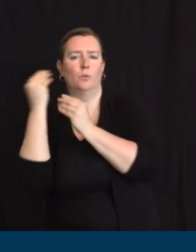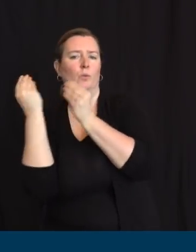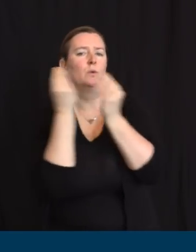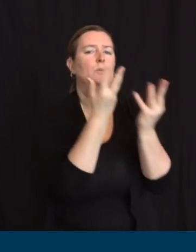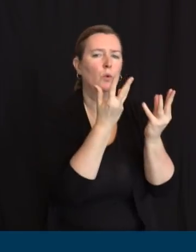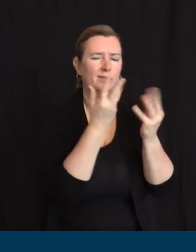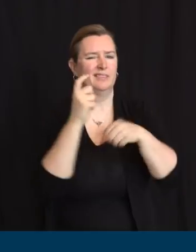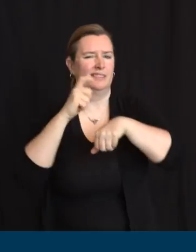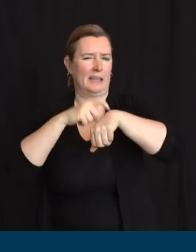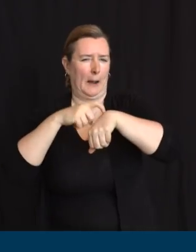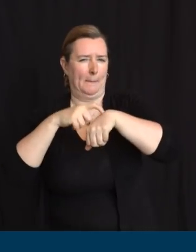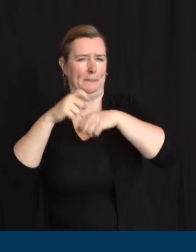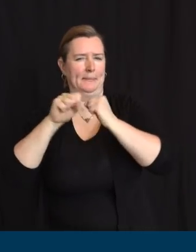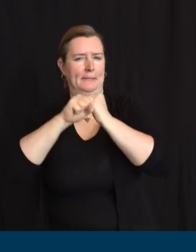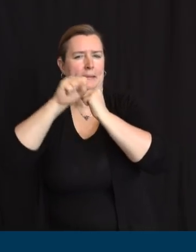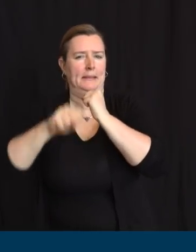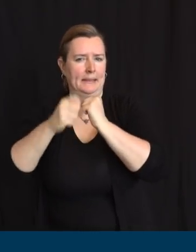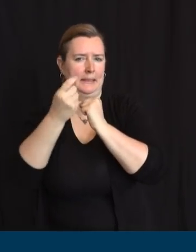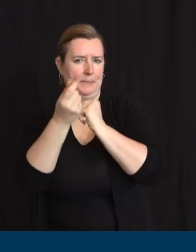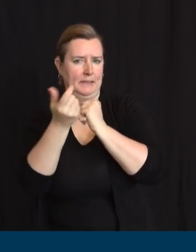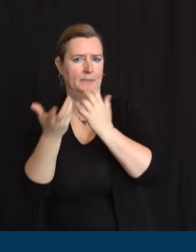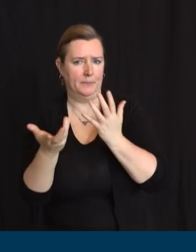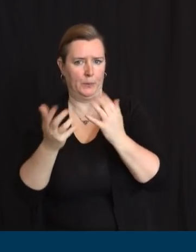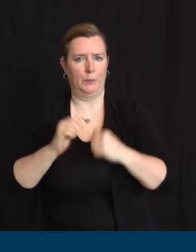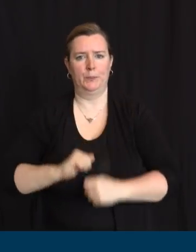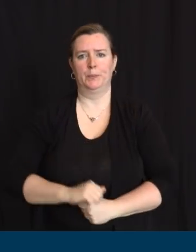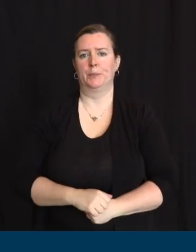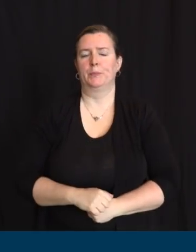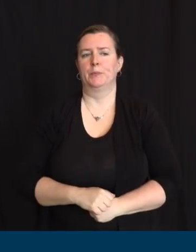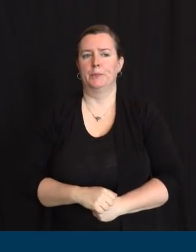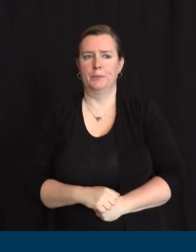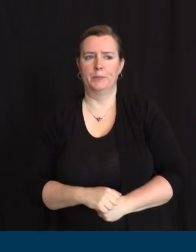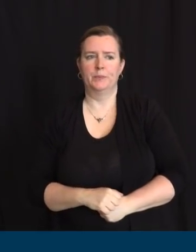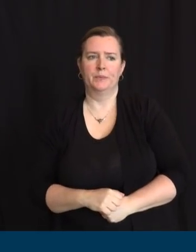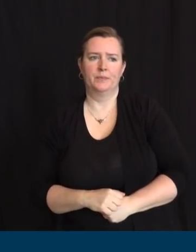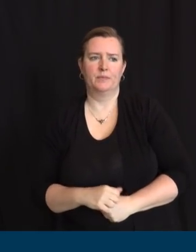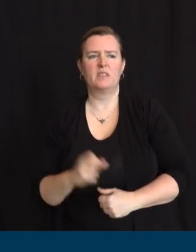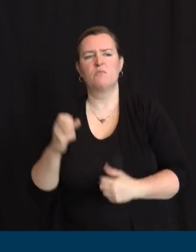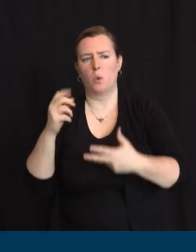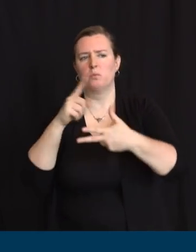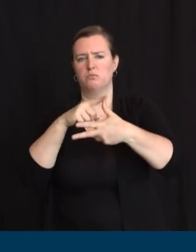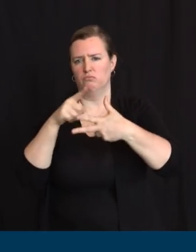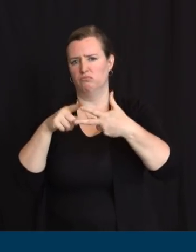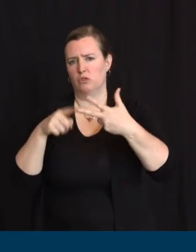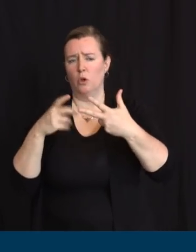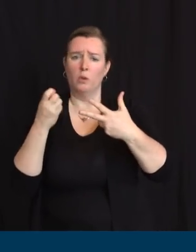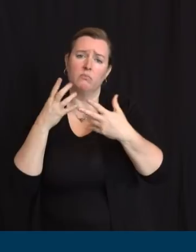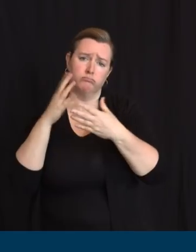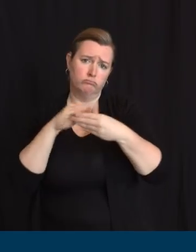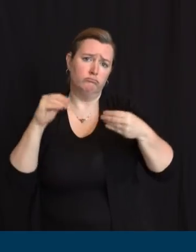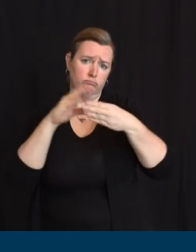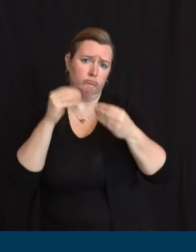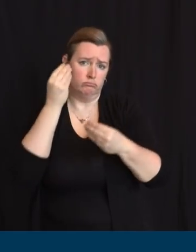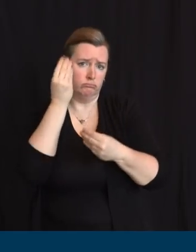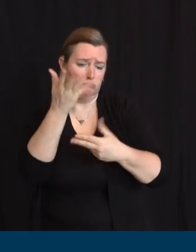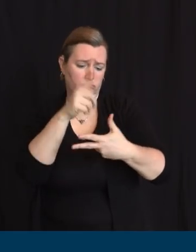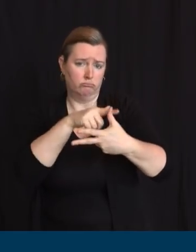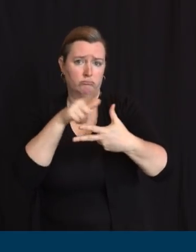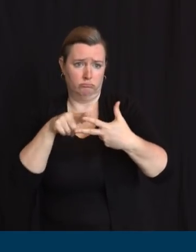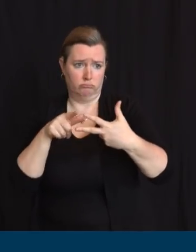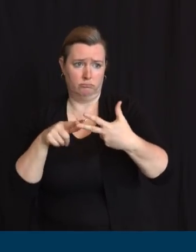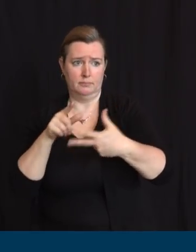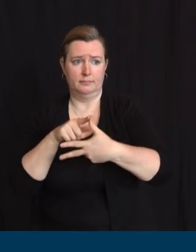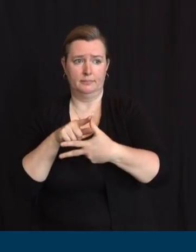As we do, I'd like to share the stories of just a few of those we've lost in recent days. Eddie Germain.